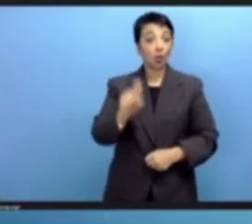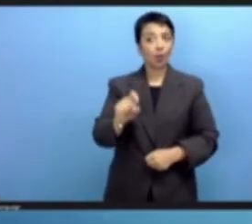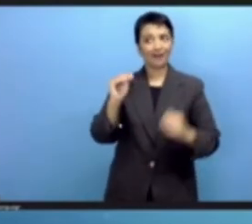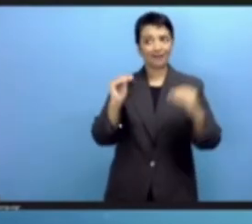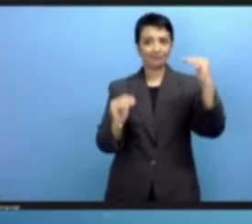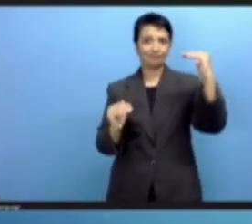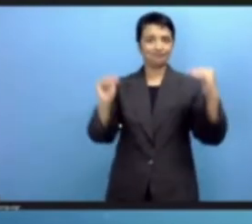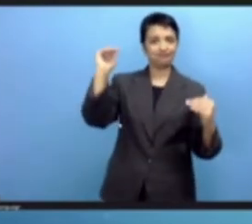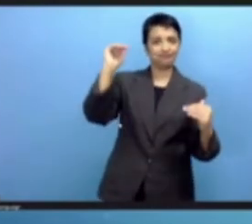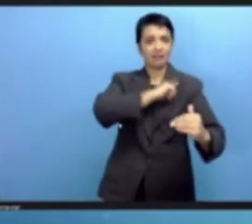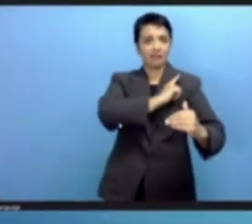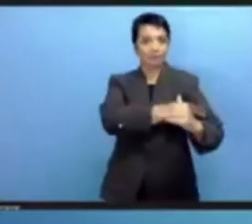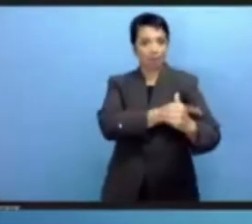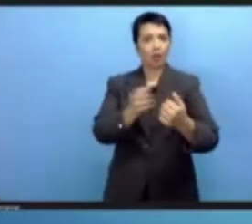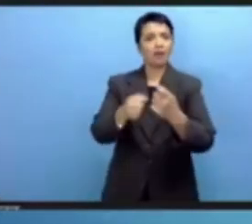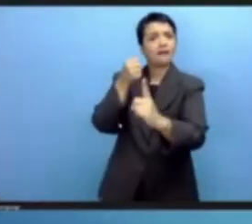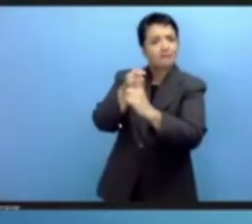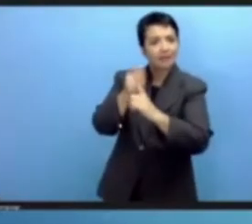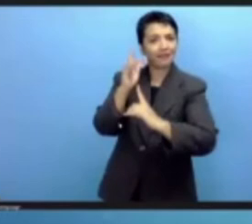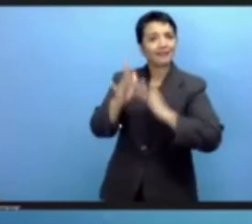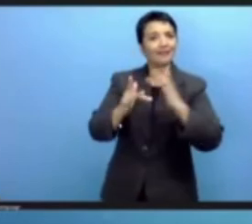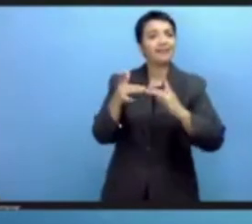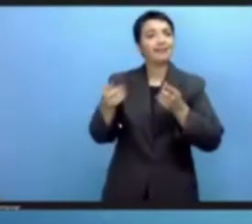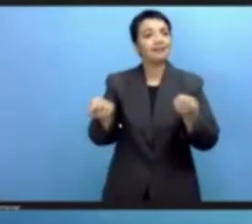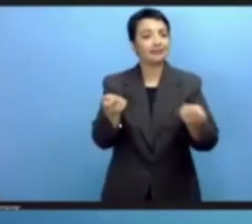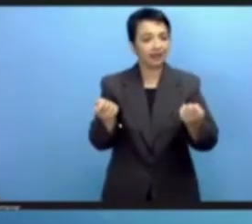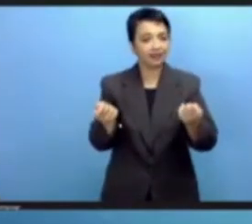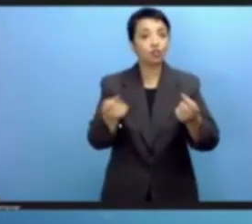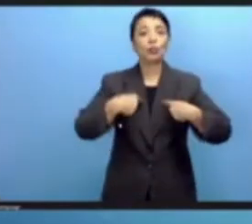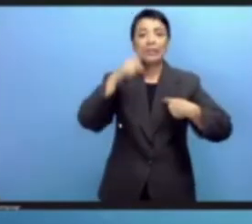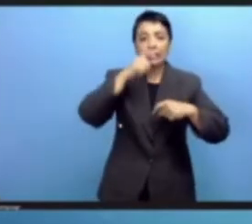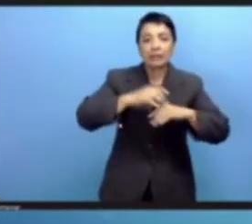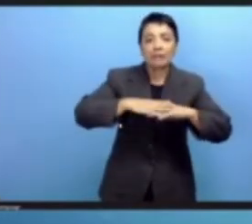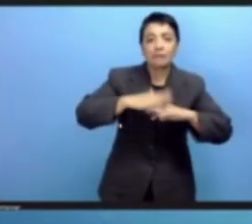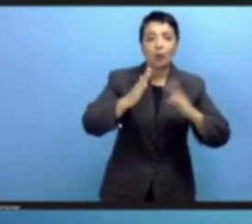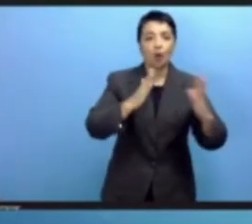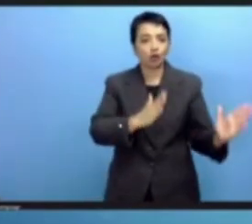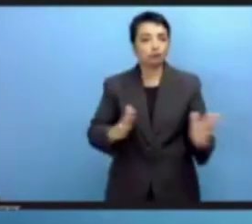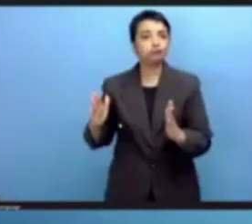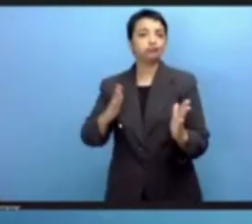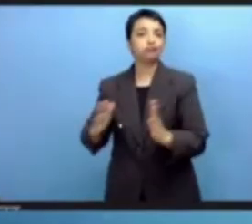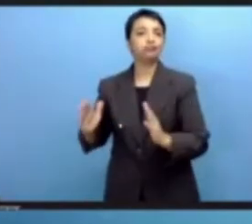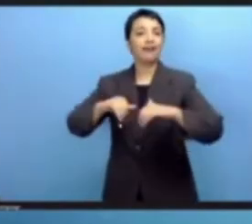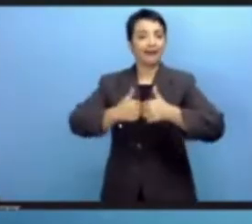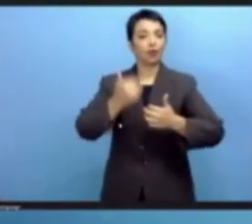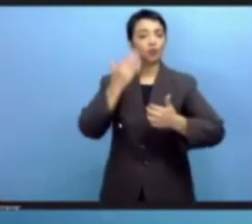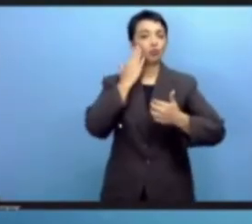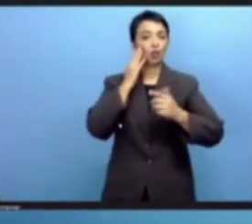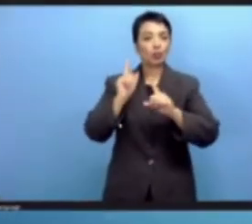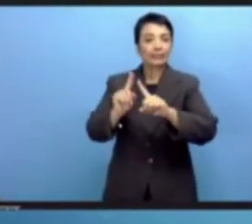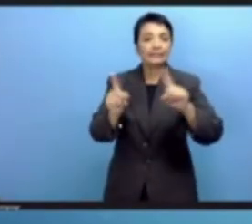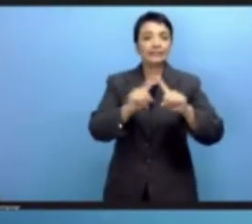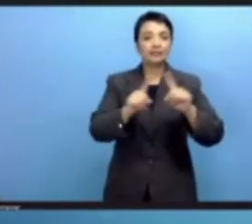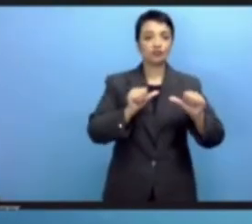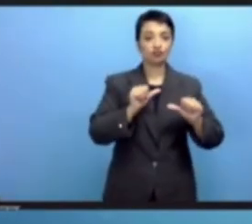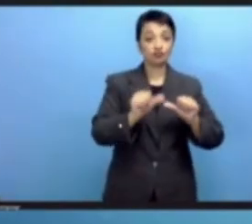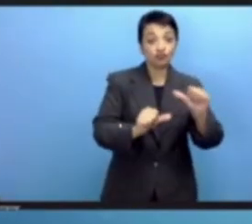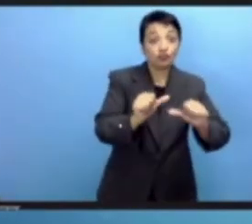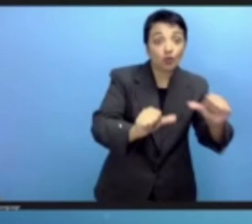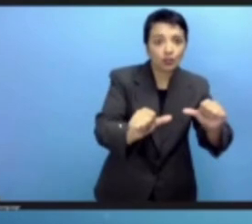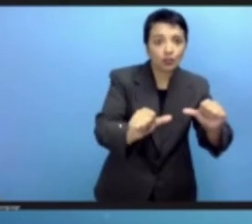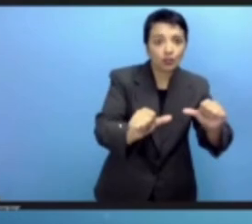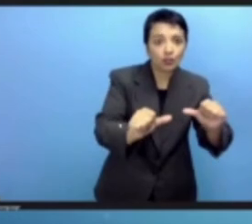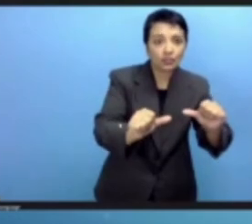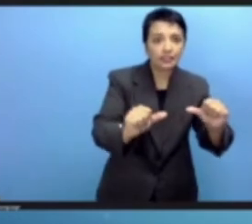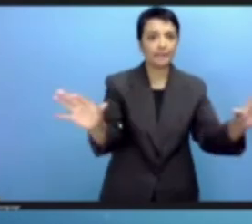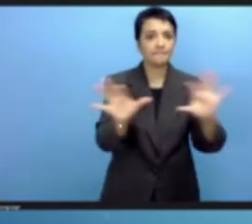spaces as well, more proactive actions towards building effective multi-stakeholder processes and increasing broader